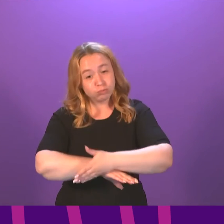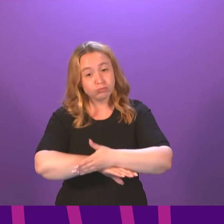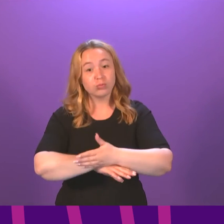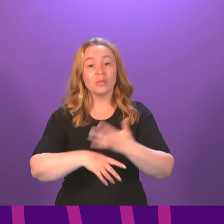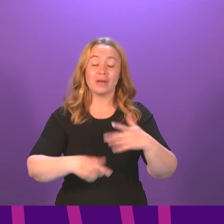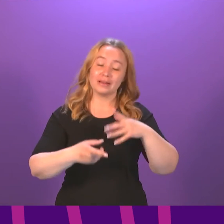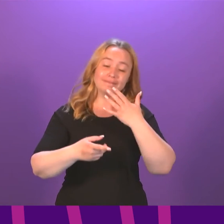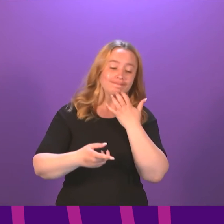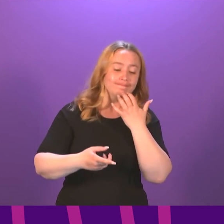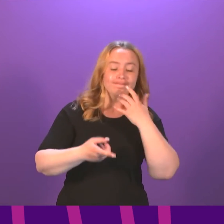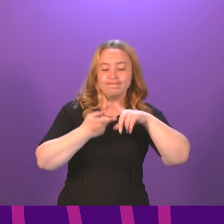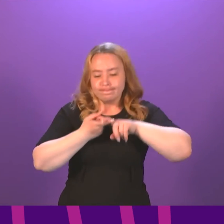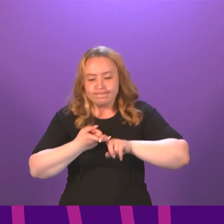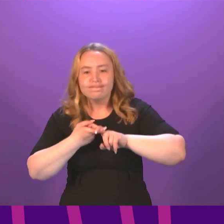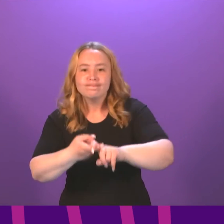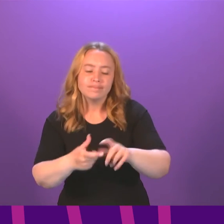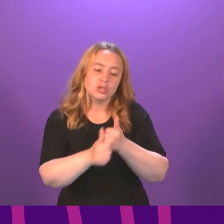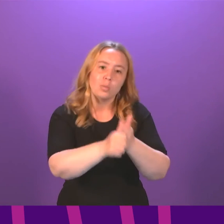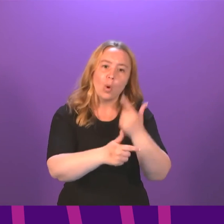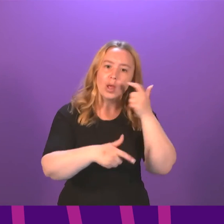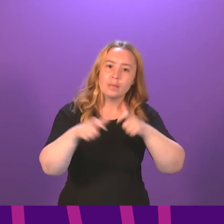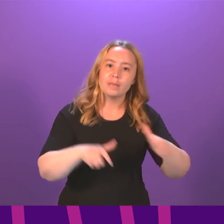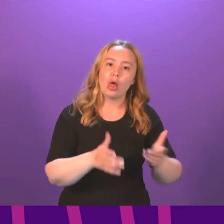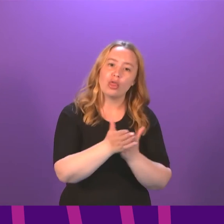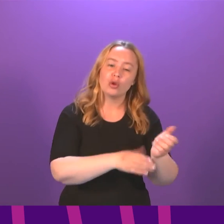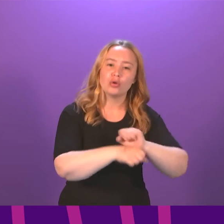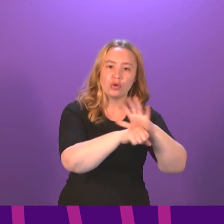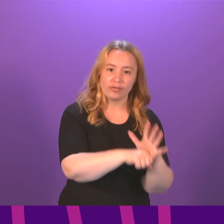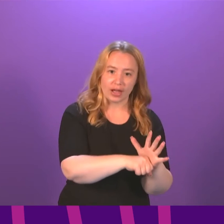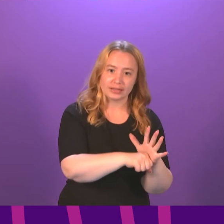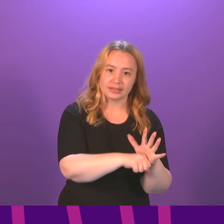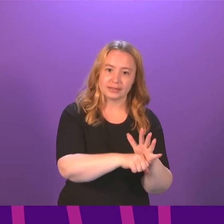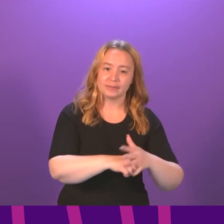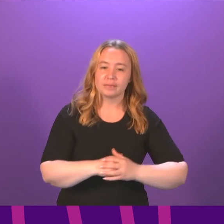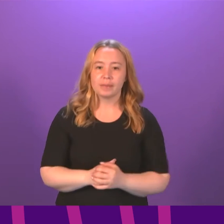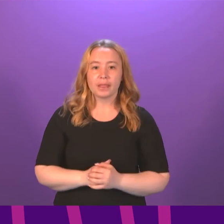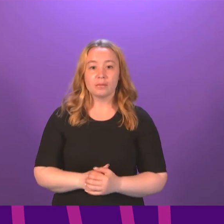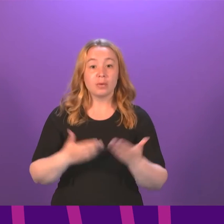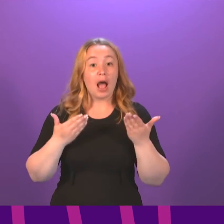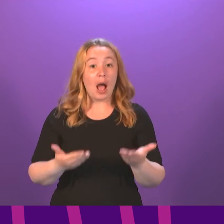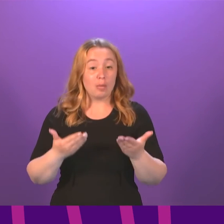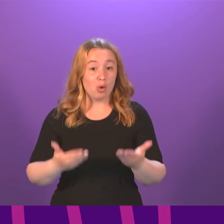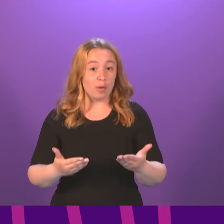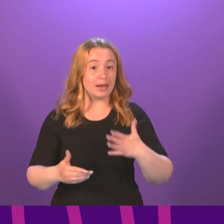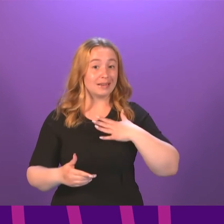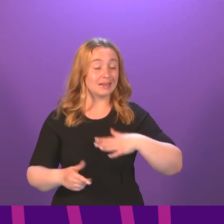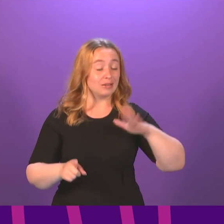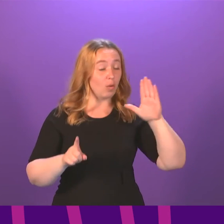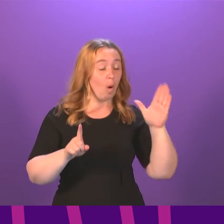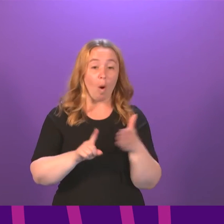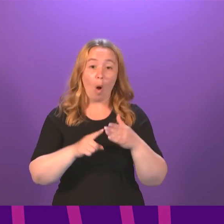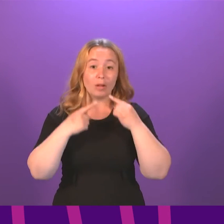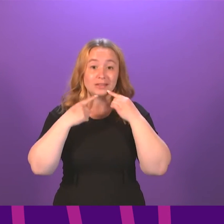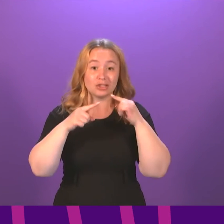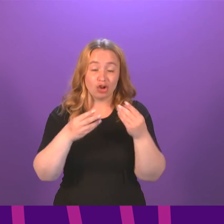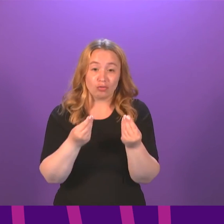they have shown to support young people during the pandemic. The reality right now is that we need all possible teaching resources at